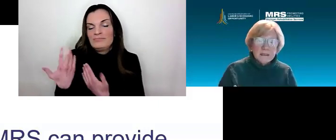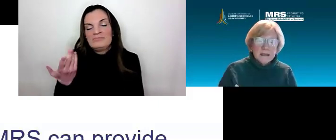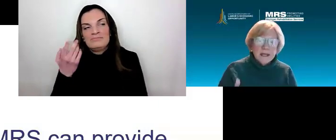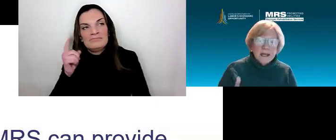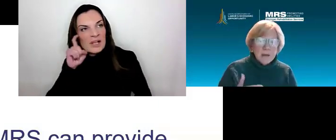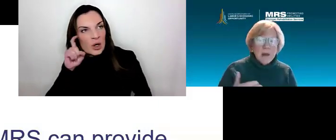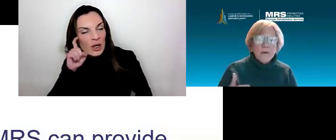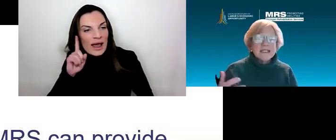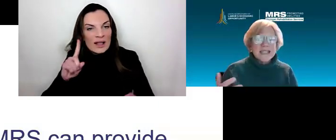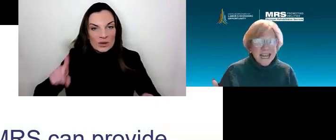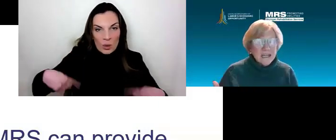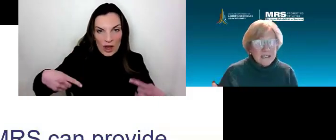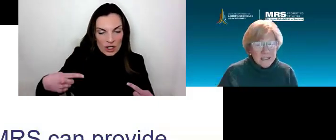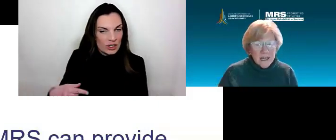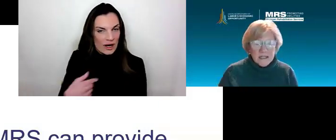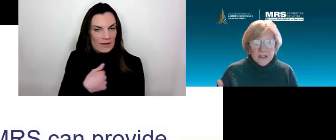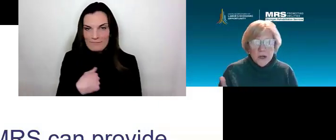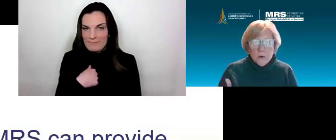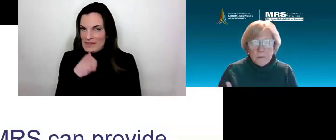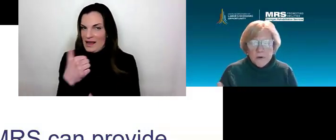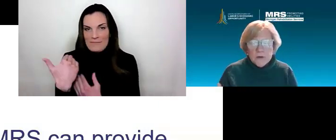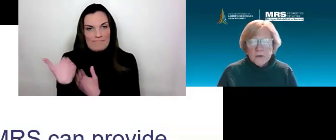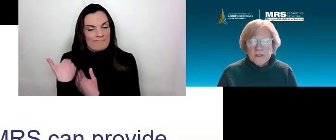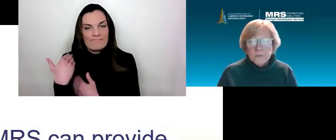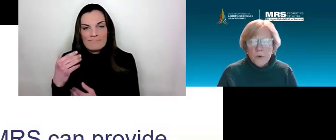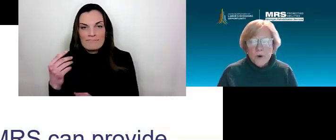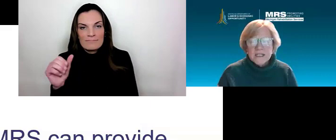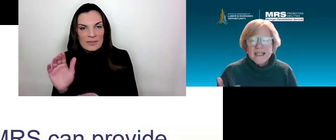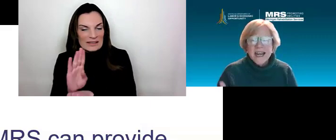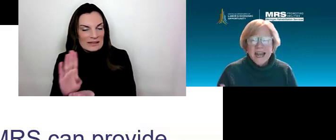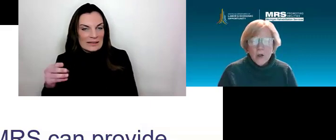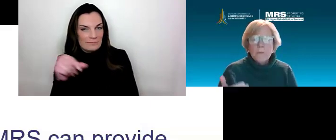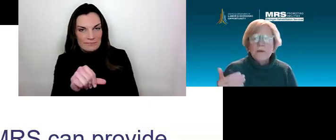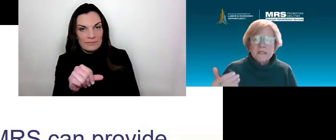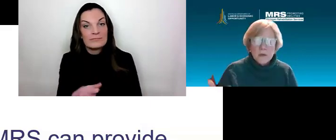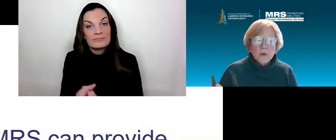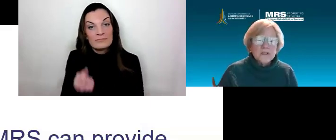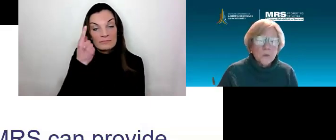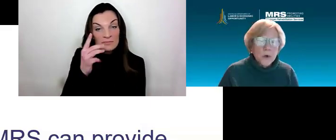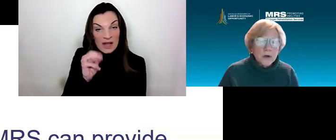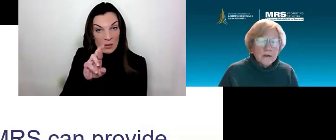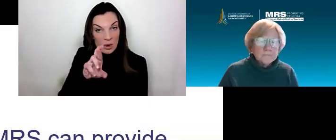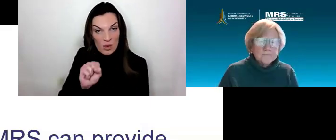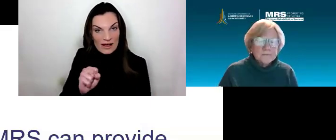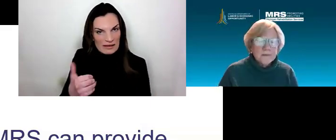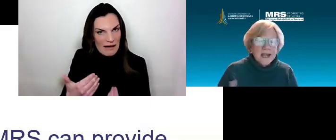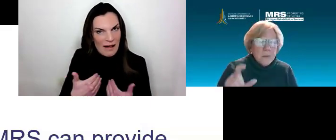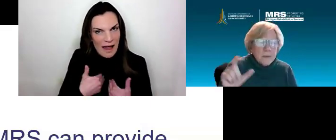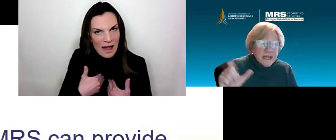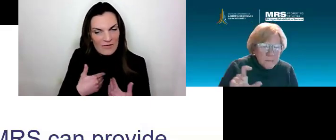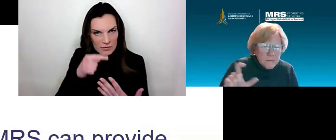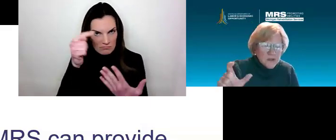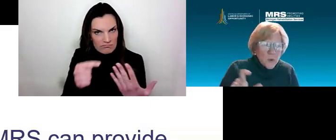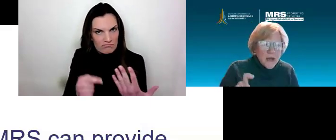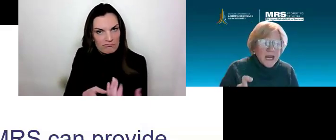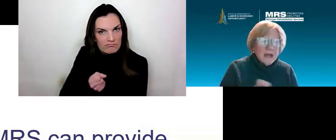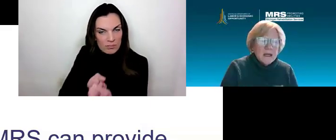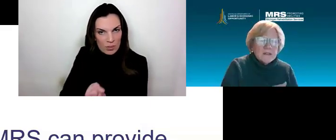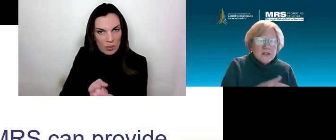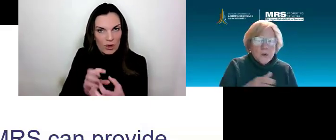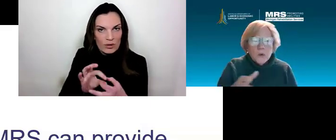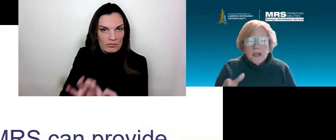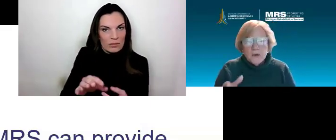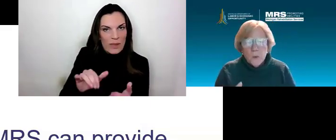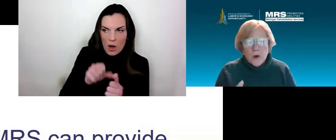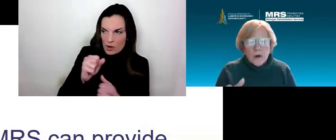aids. MRS can assist with personal supports that help someone to work. But in between